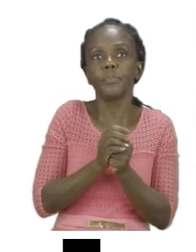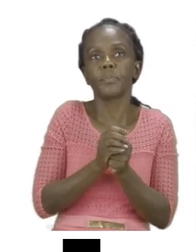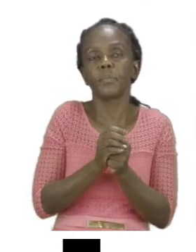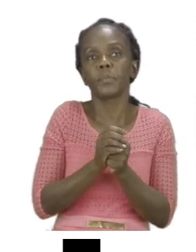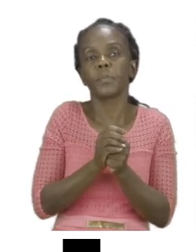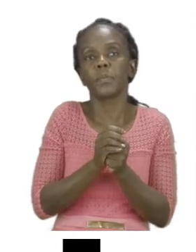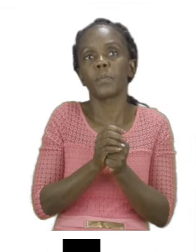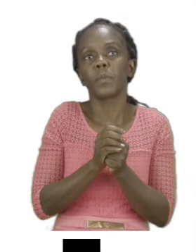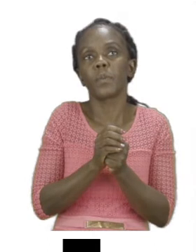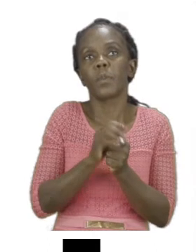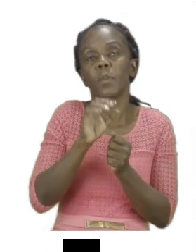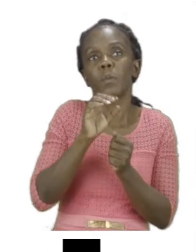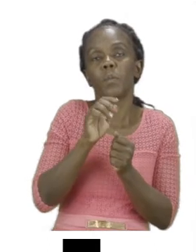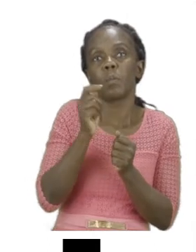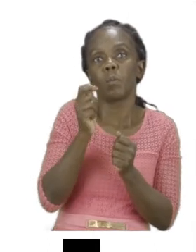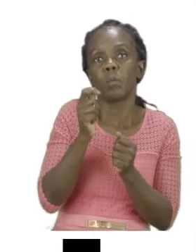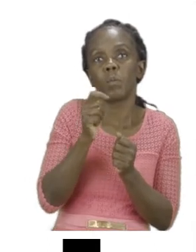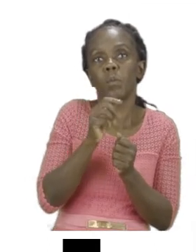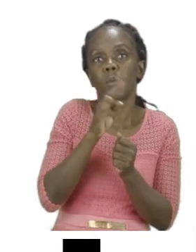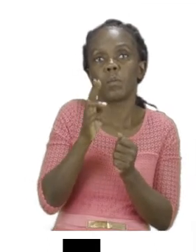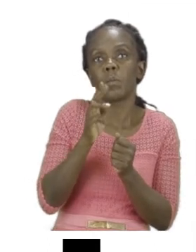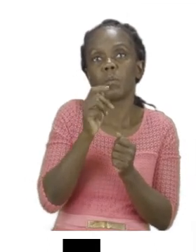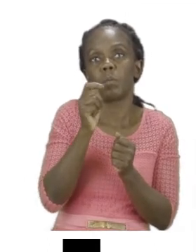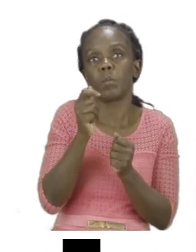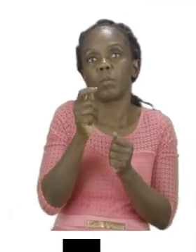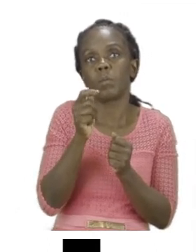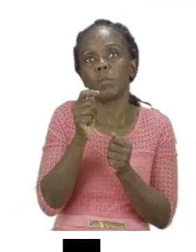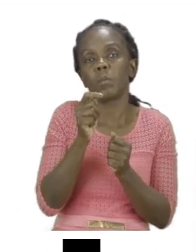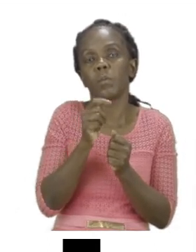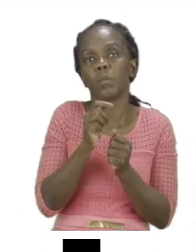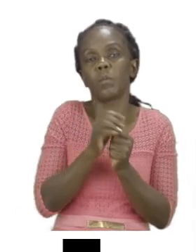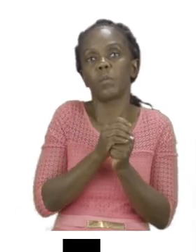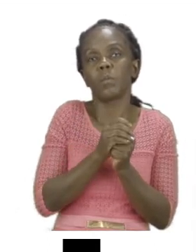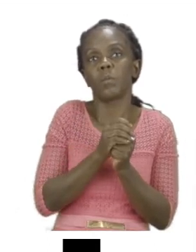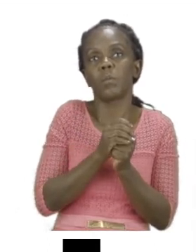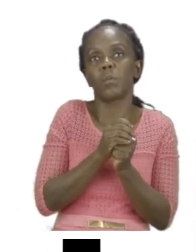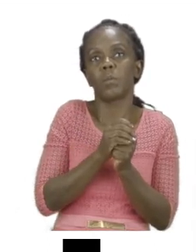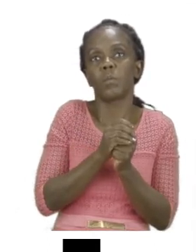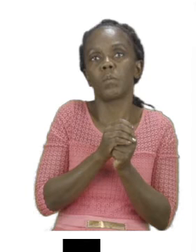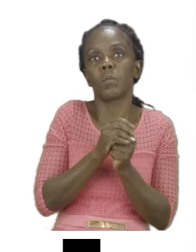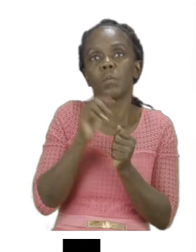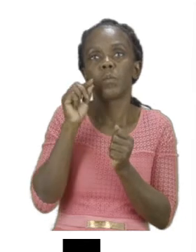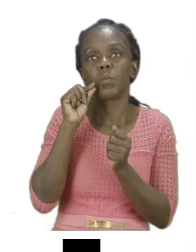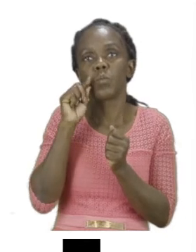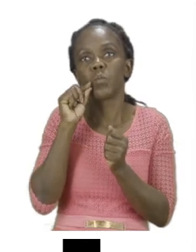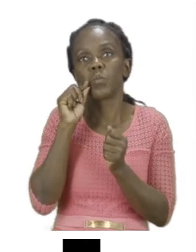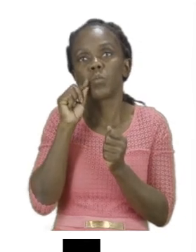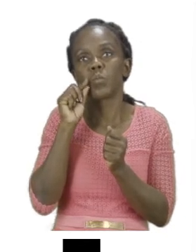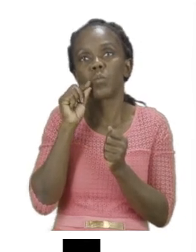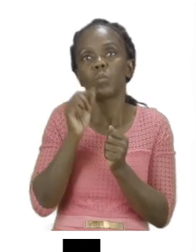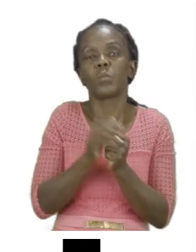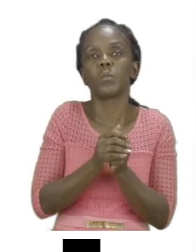Then we have rice. Well done. And then we have sugar.